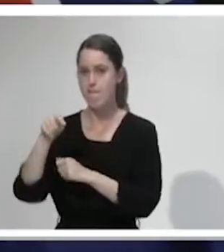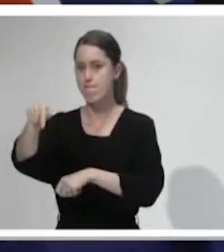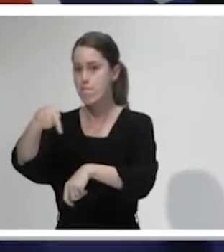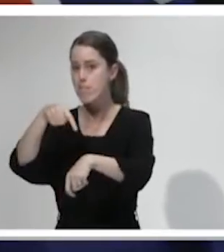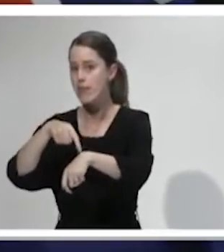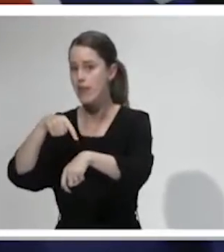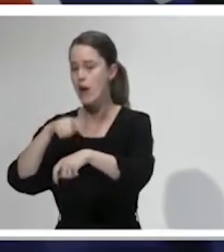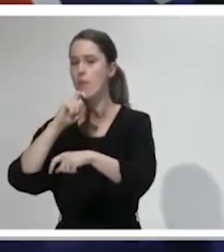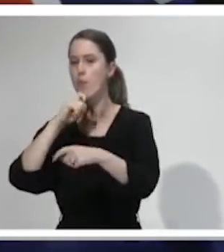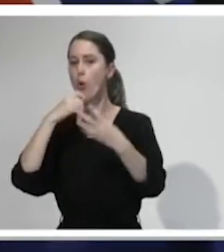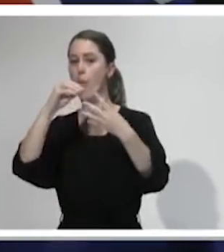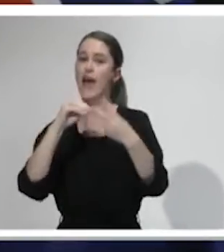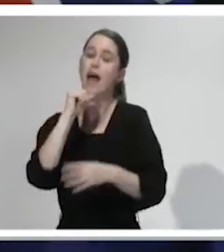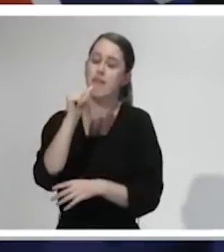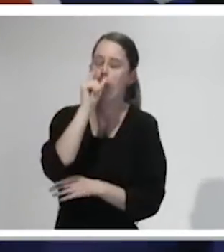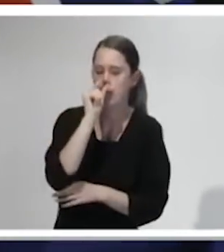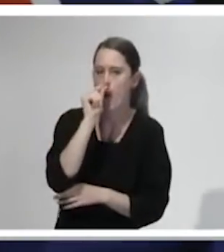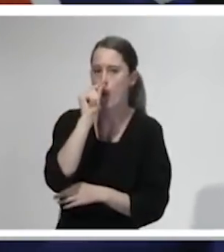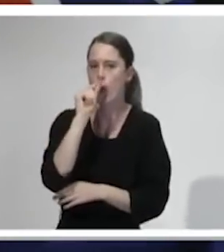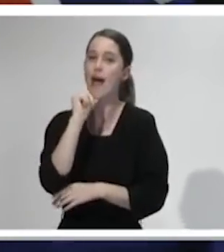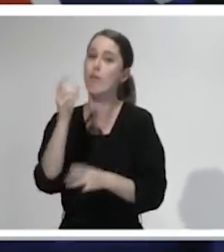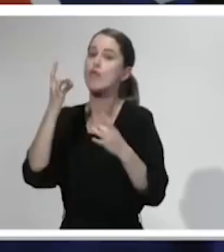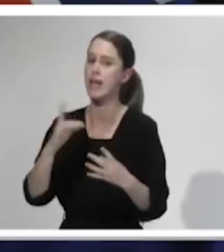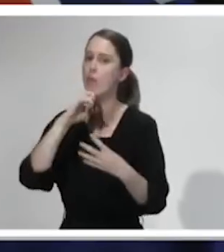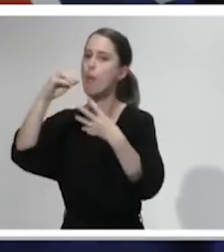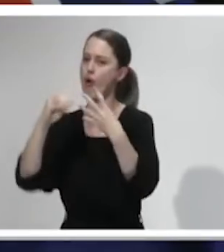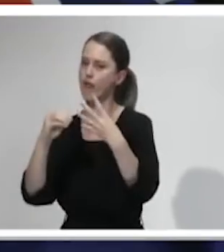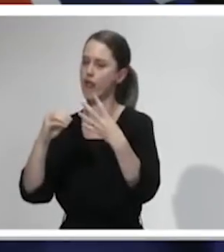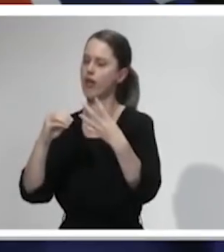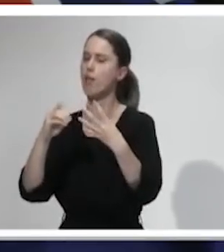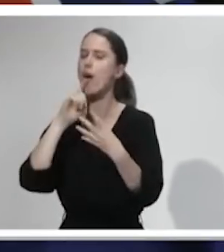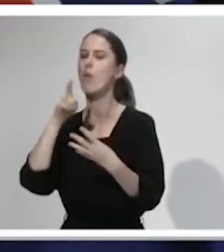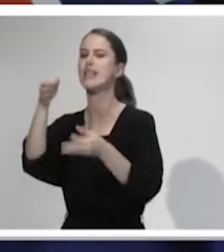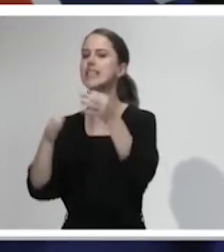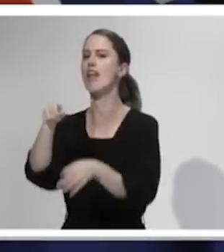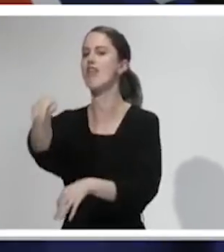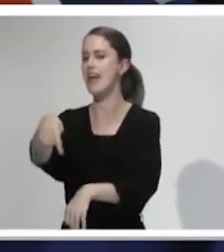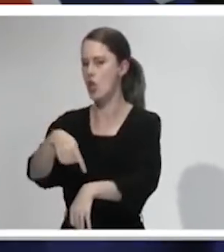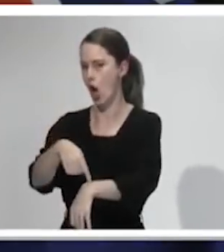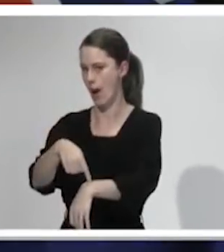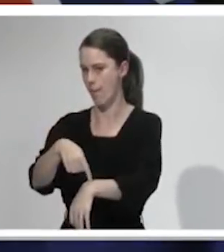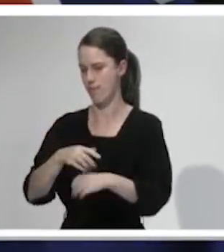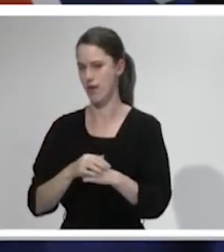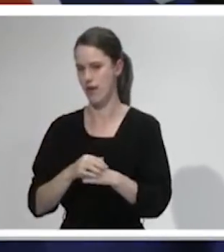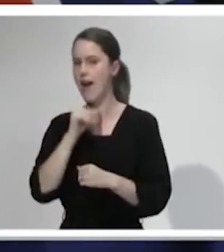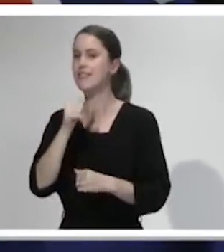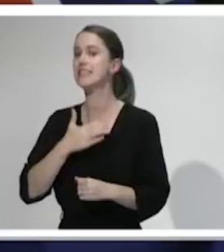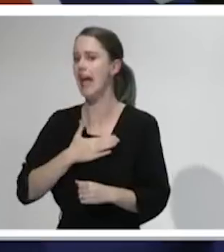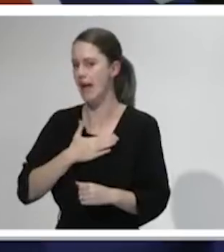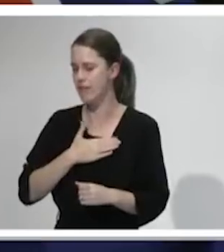we will move if we can and if we're ready. But only when we're ready. And only when it's safe.